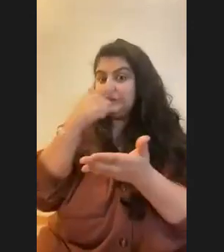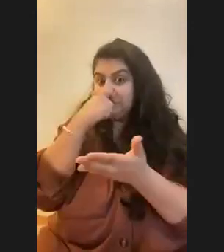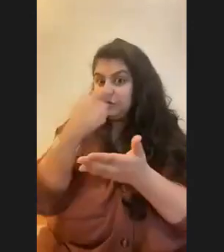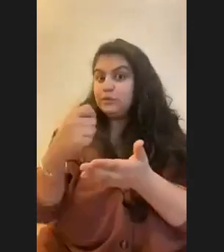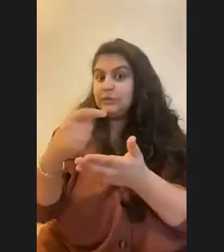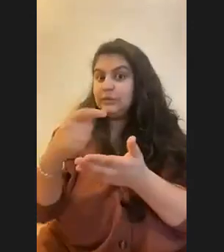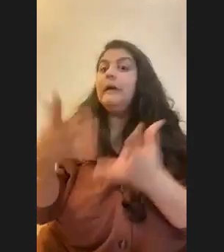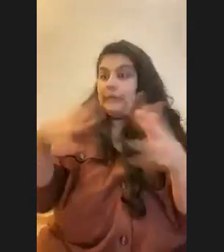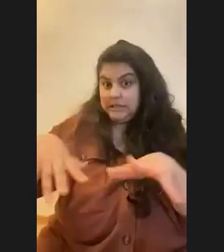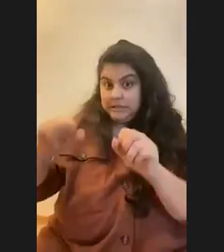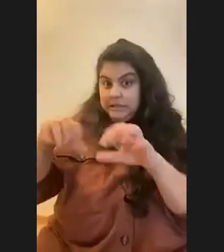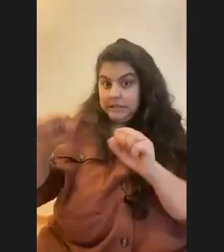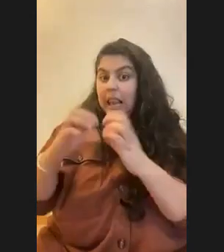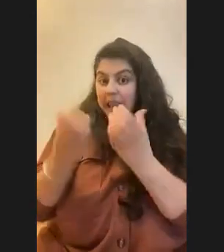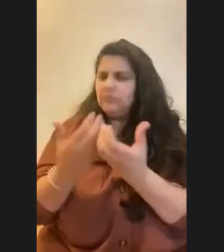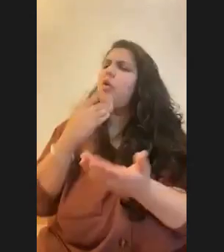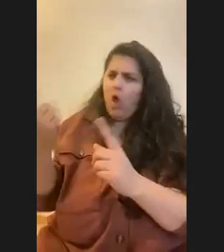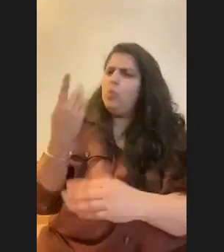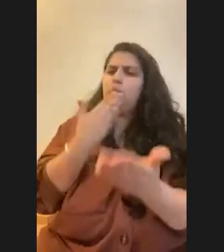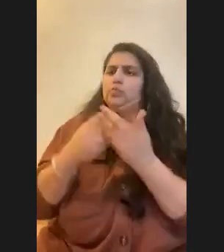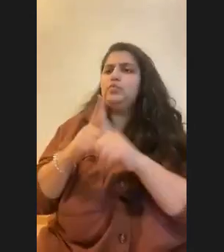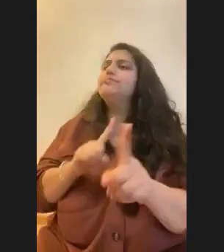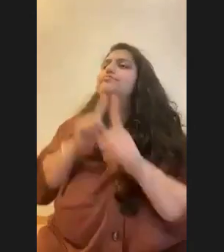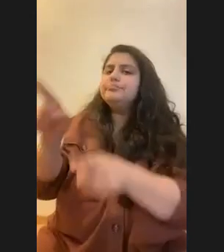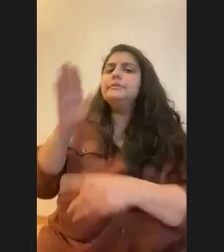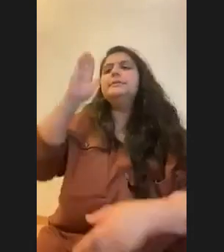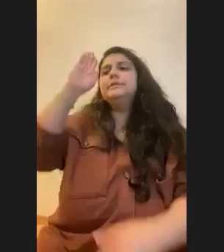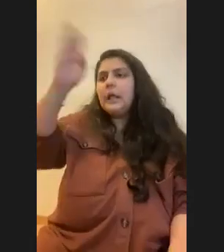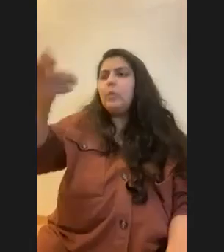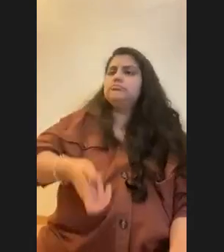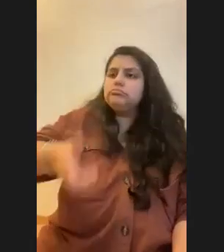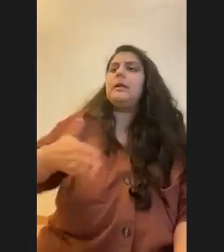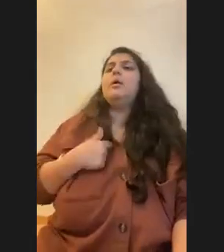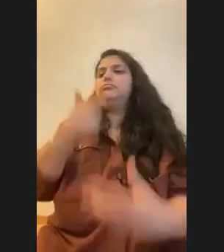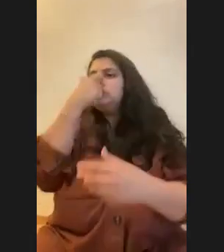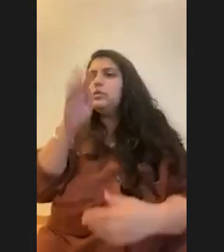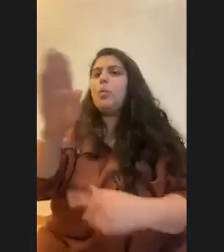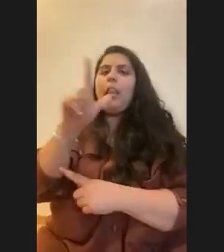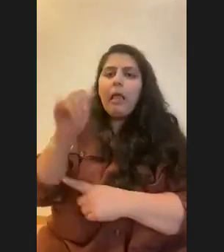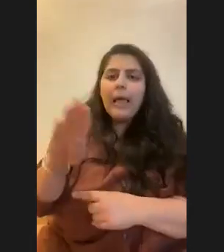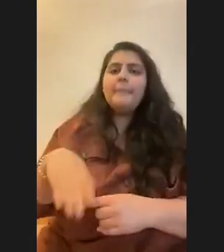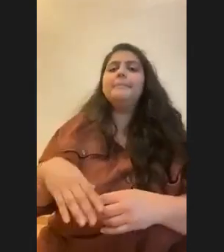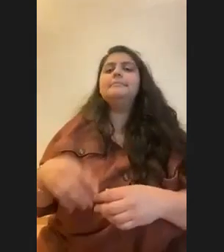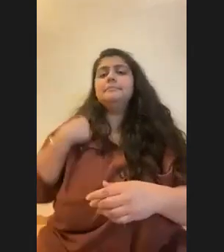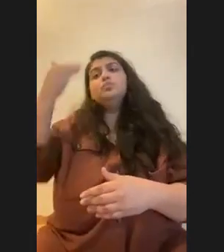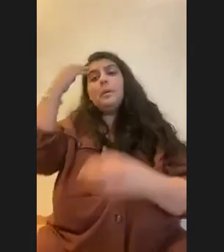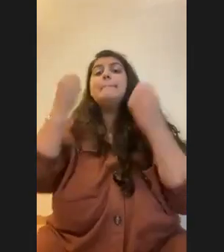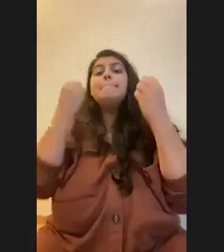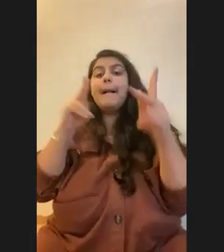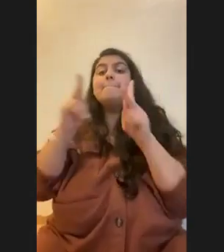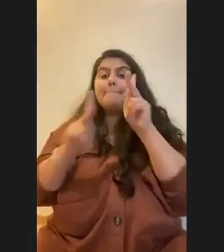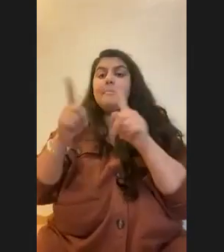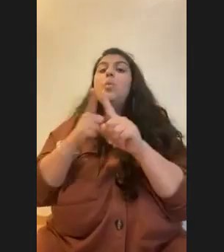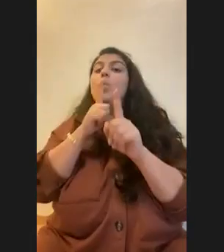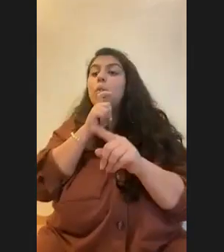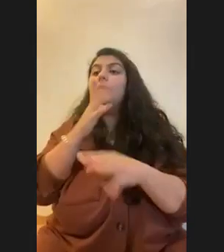that's always like a good point to go up and like introduce yourself and be like, I'm interested in working in your lab. I know a lot of people who get lab positions through their